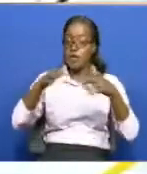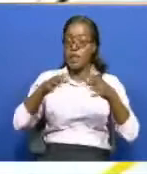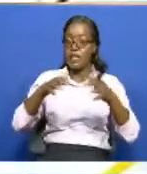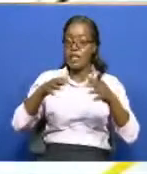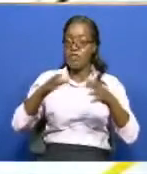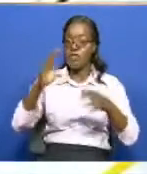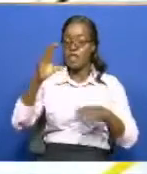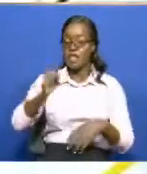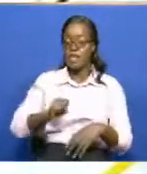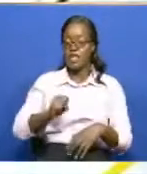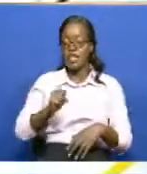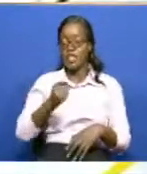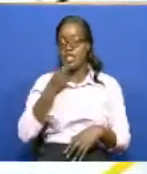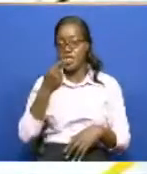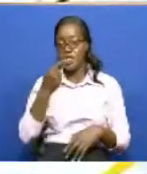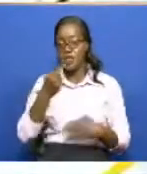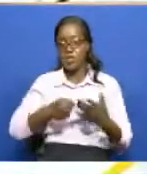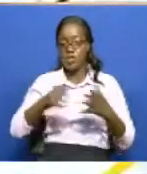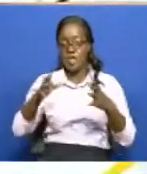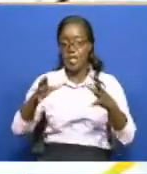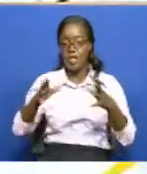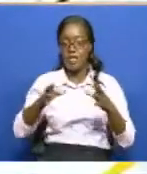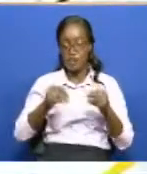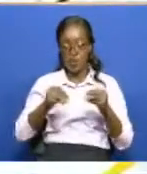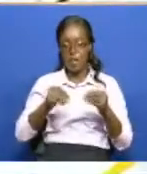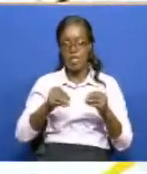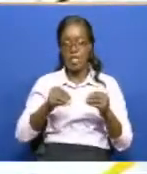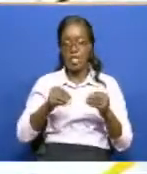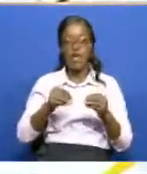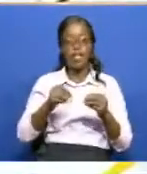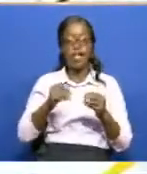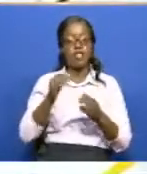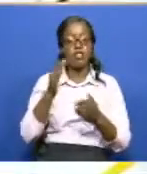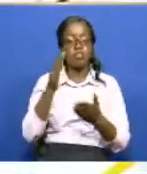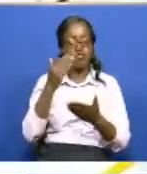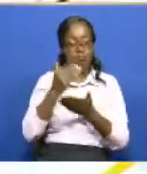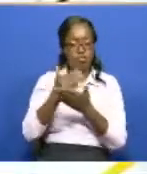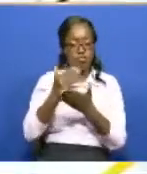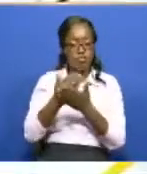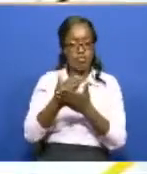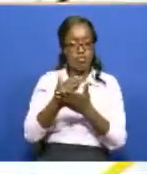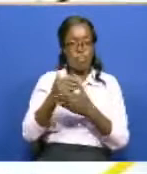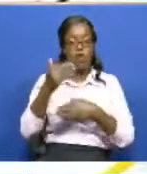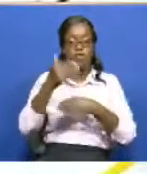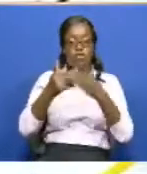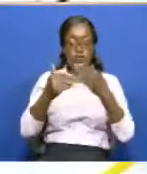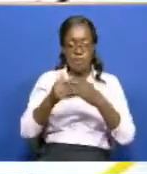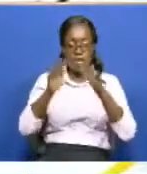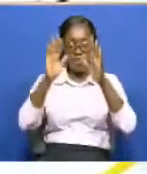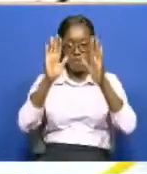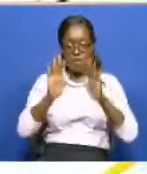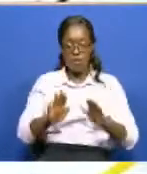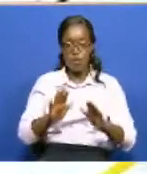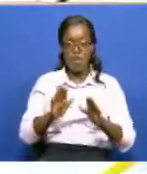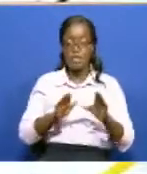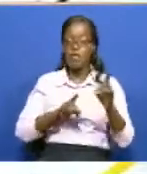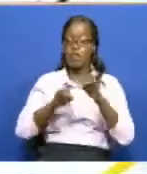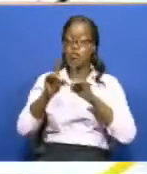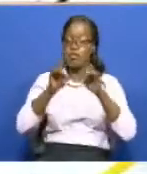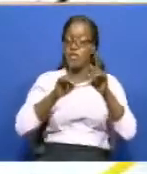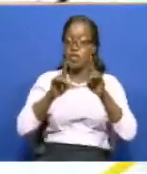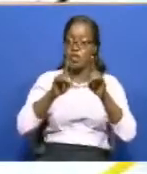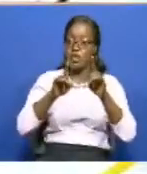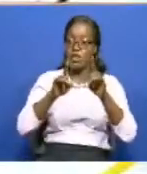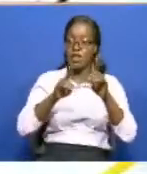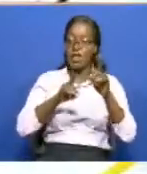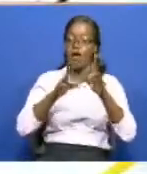Najib Balala has said that the acknowledgement is crucial in building travelers' confidence in destination Kenya as international travel